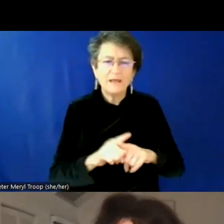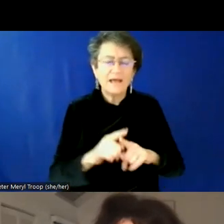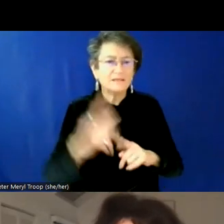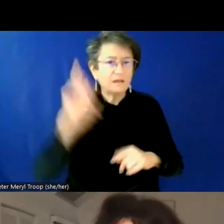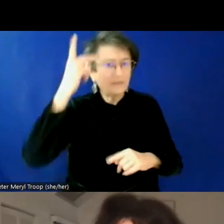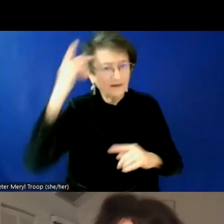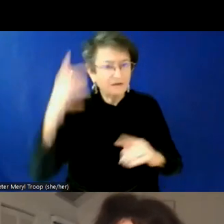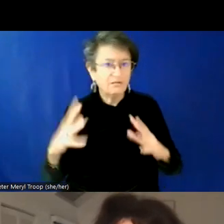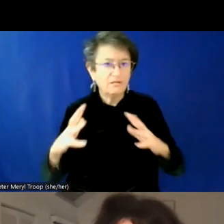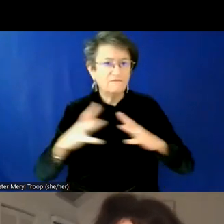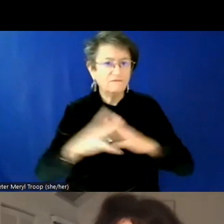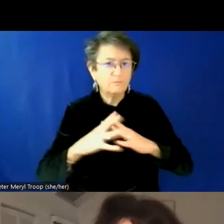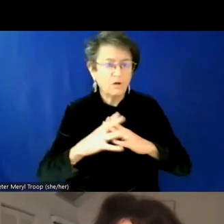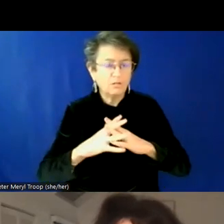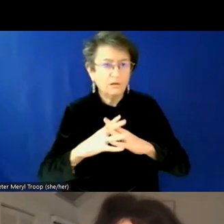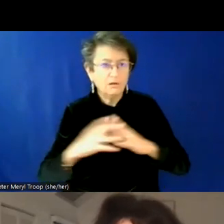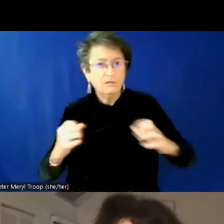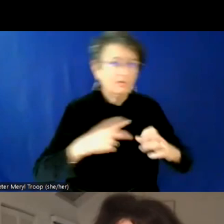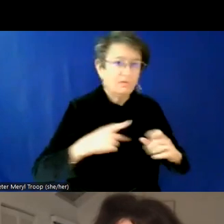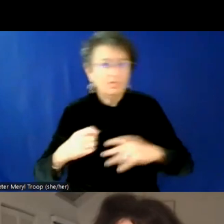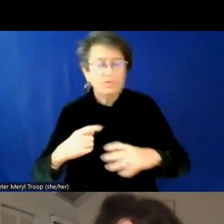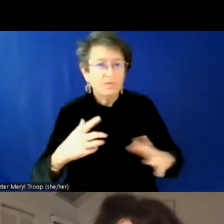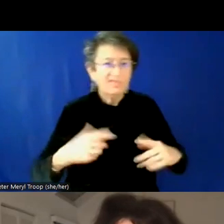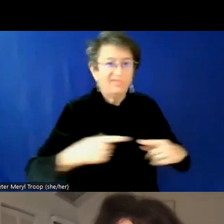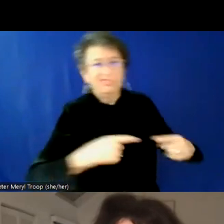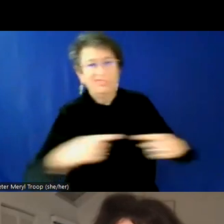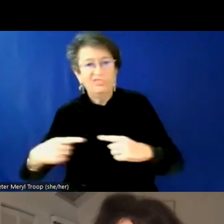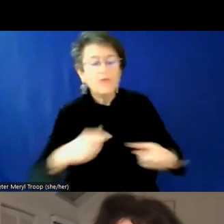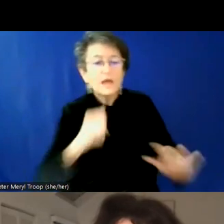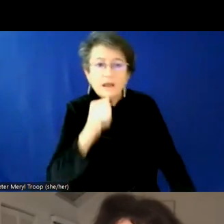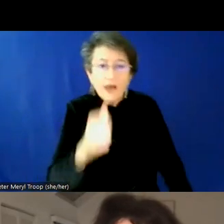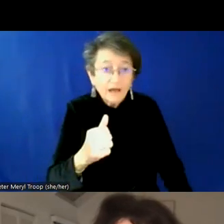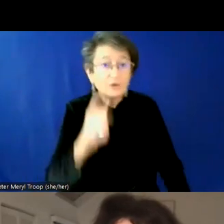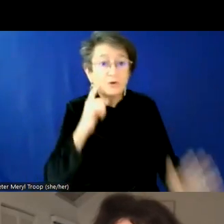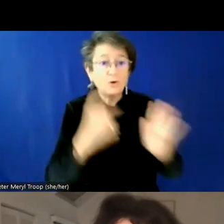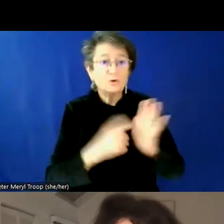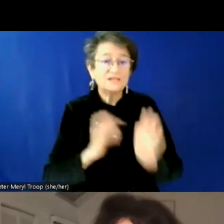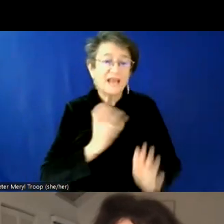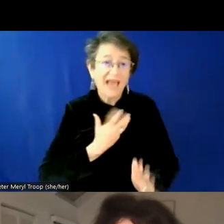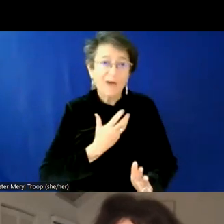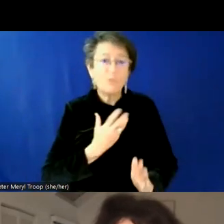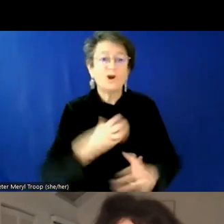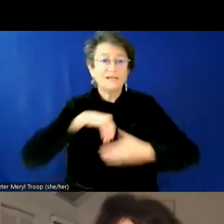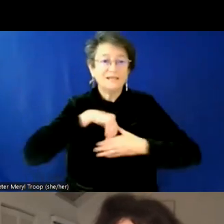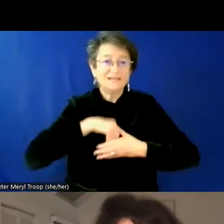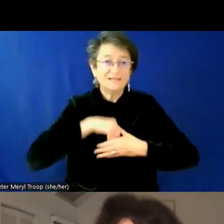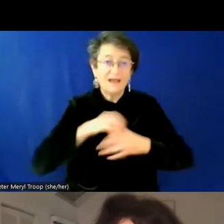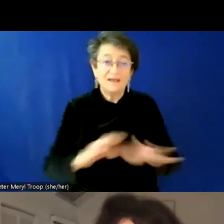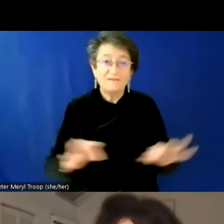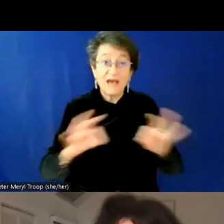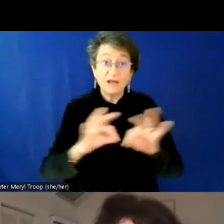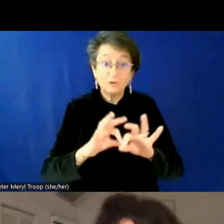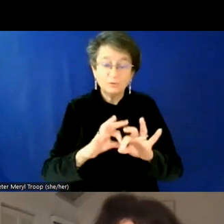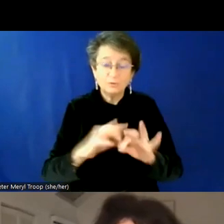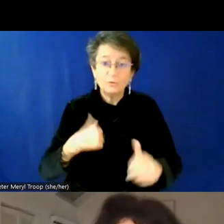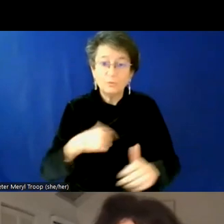um, their intrinsic value as human beings. And it became very clear to me that we needed our own organization, our